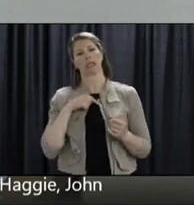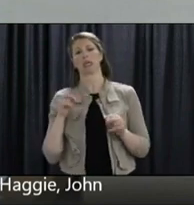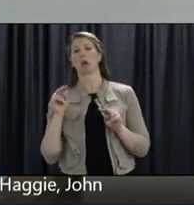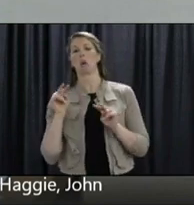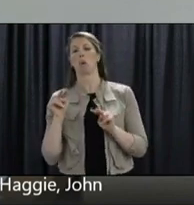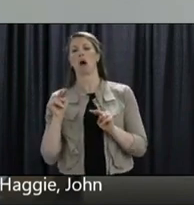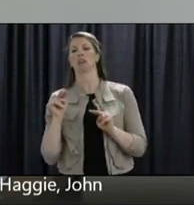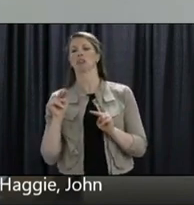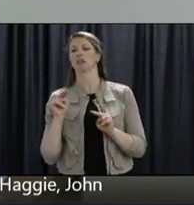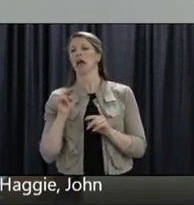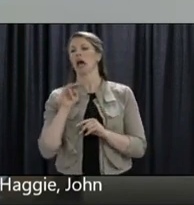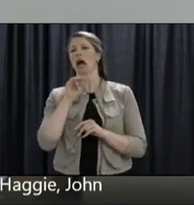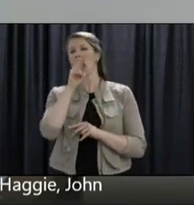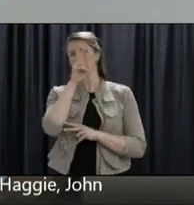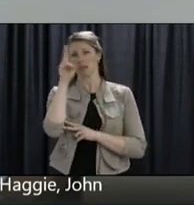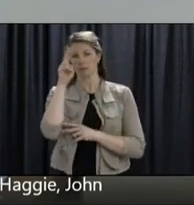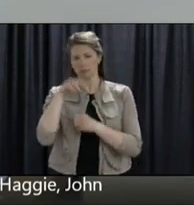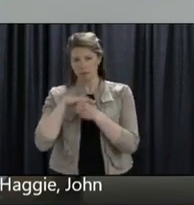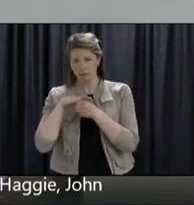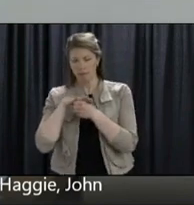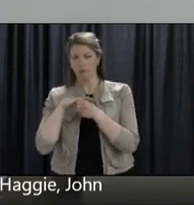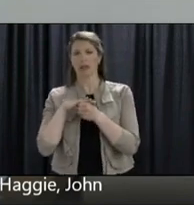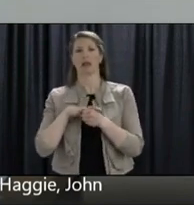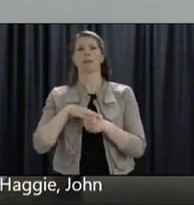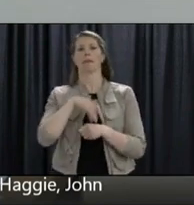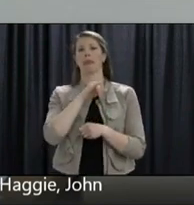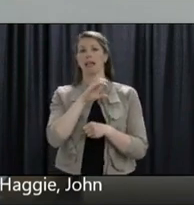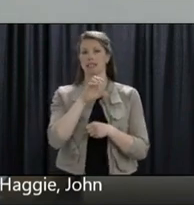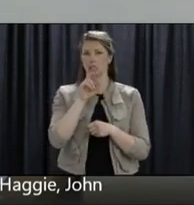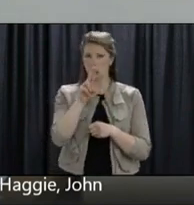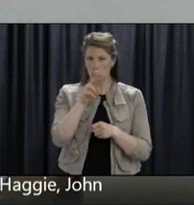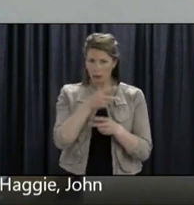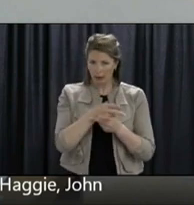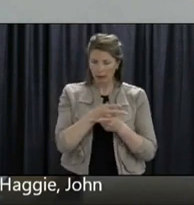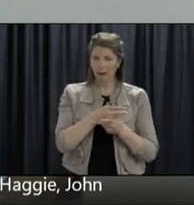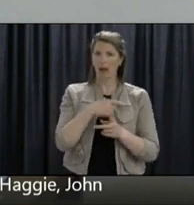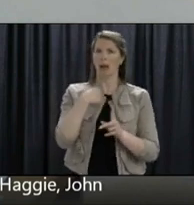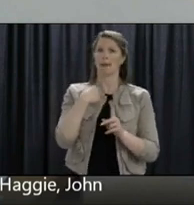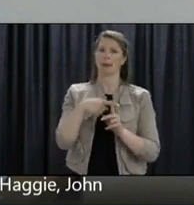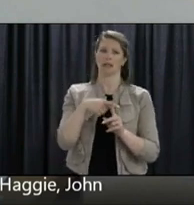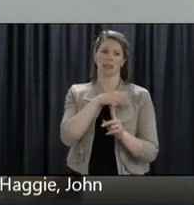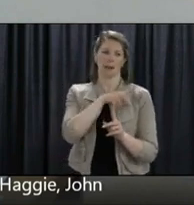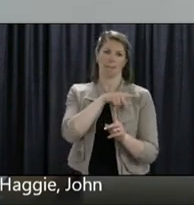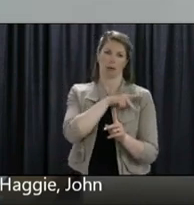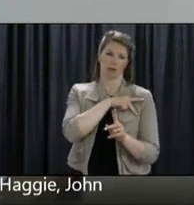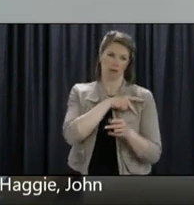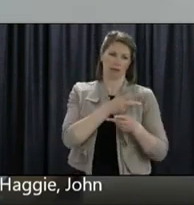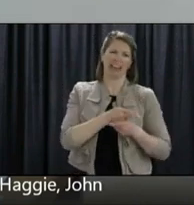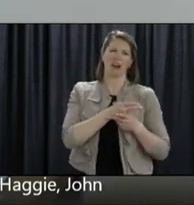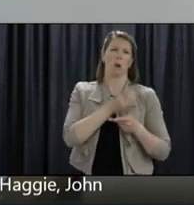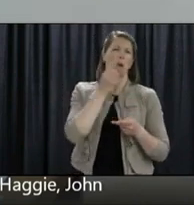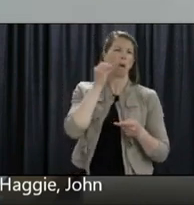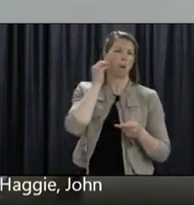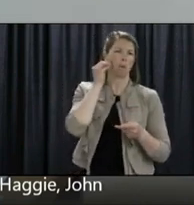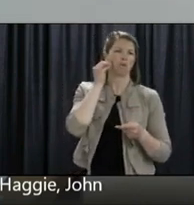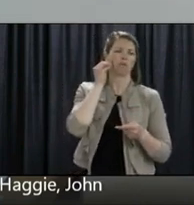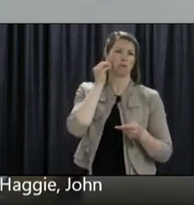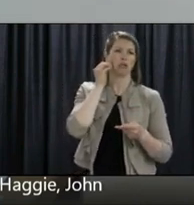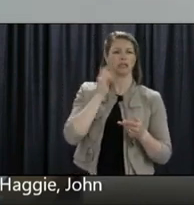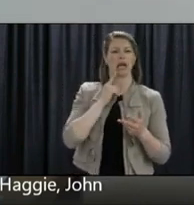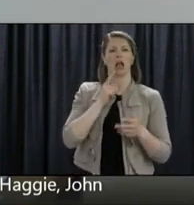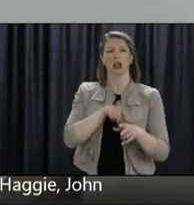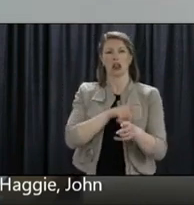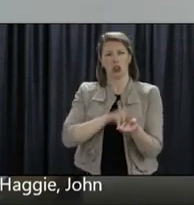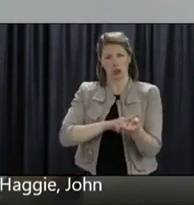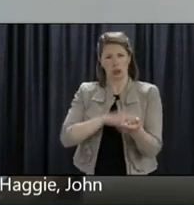care, long-term care, and personal care homes. At the moment, we have not felt it's sensible or wise to change.